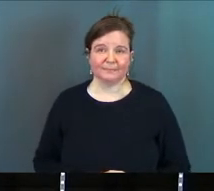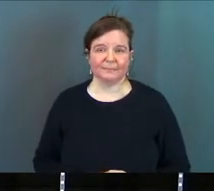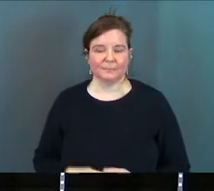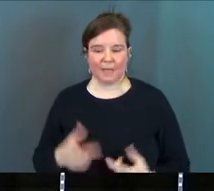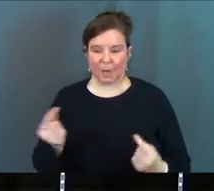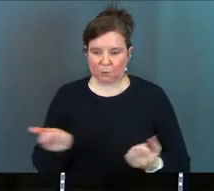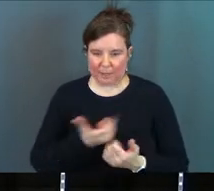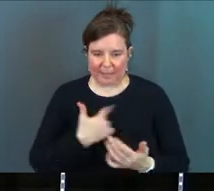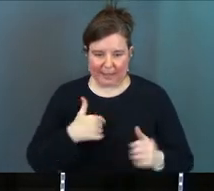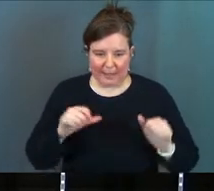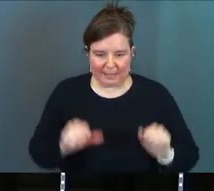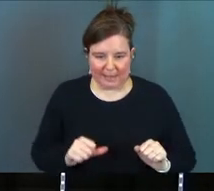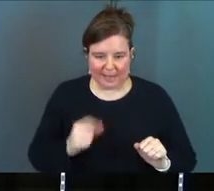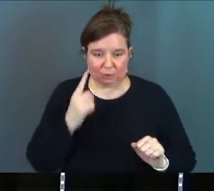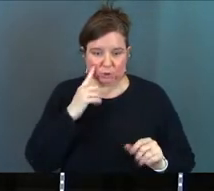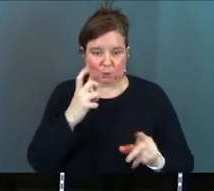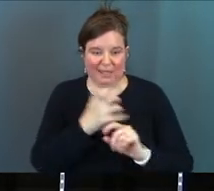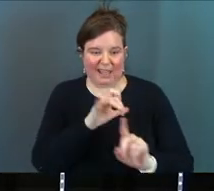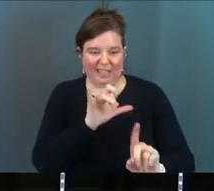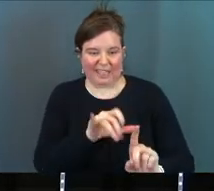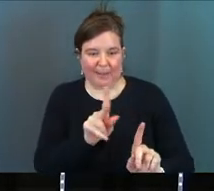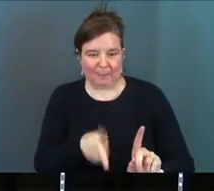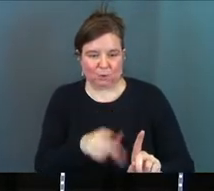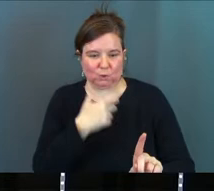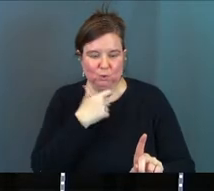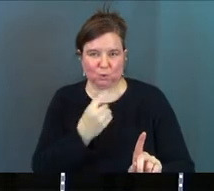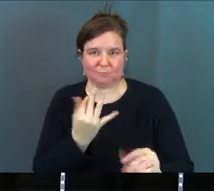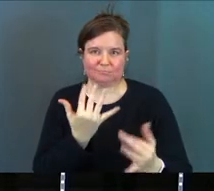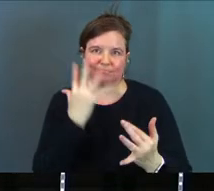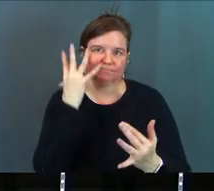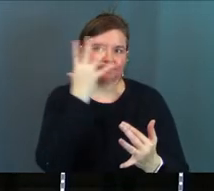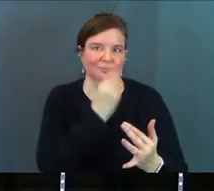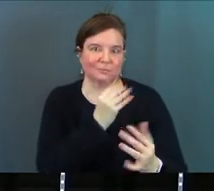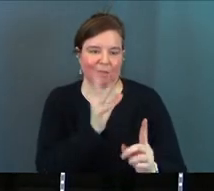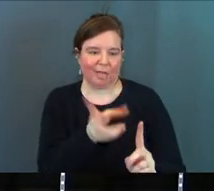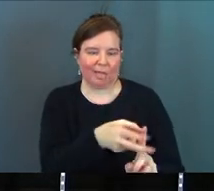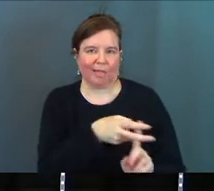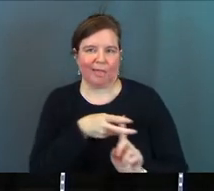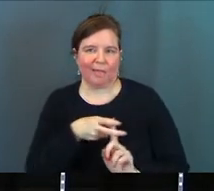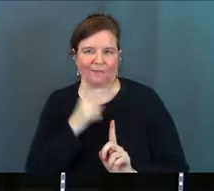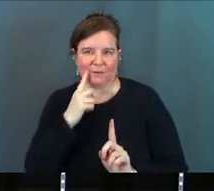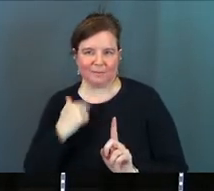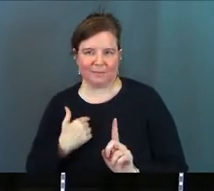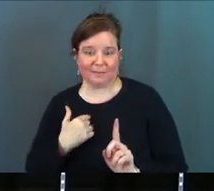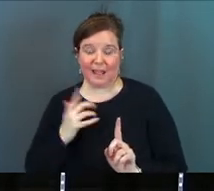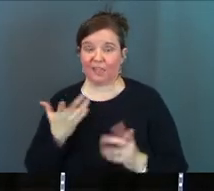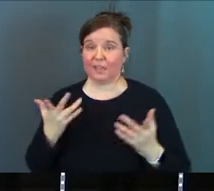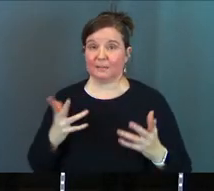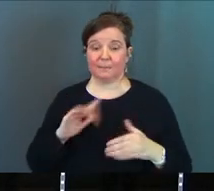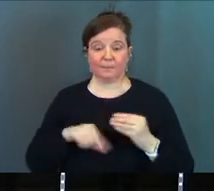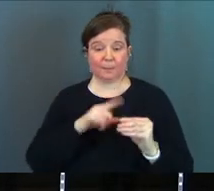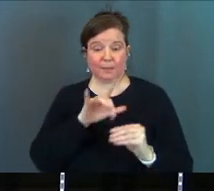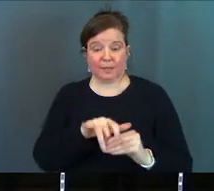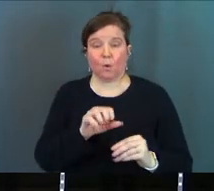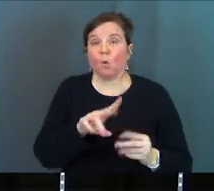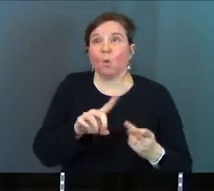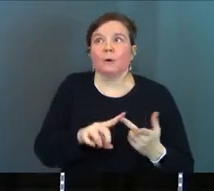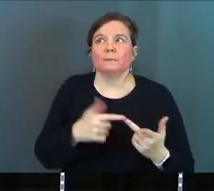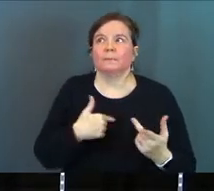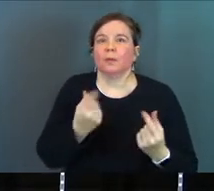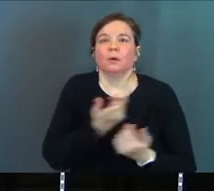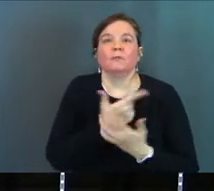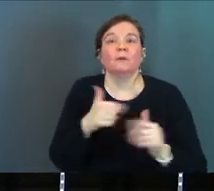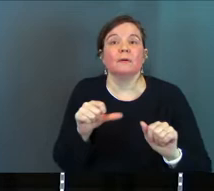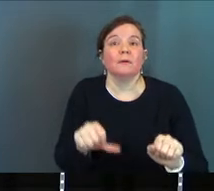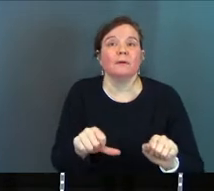I'll do anything I can just to get that person who is attractive to me and that's it's all about that or I'll